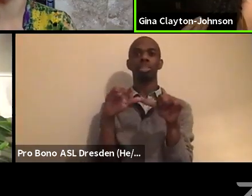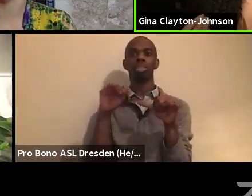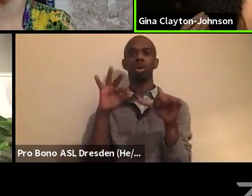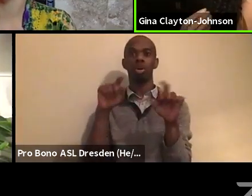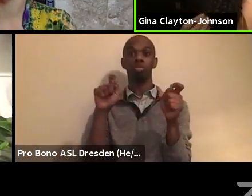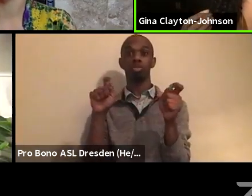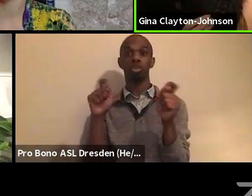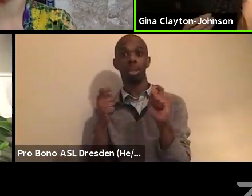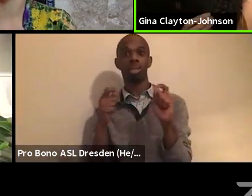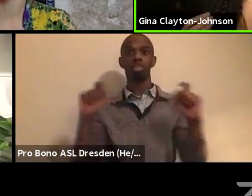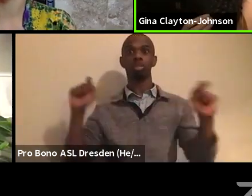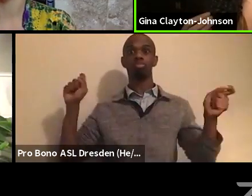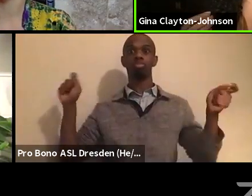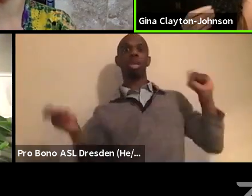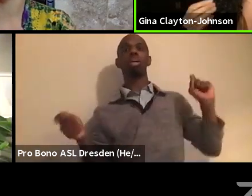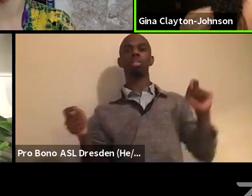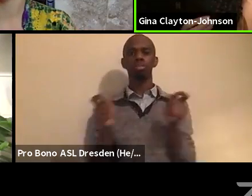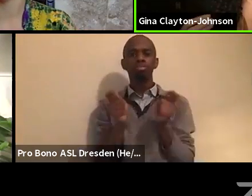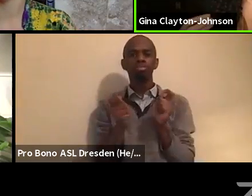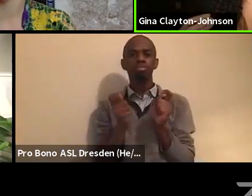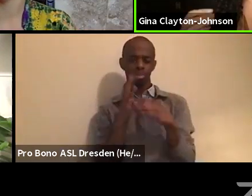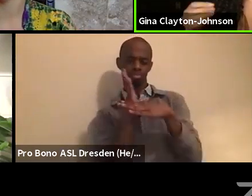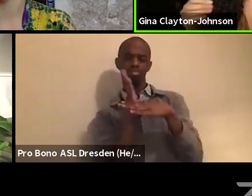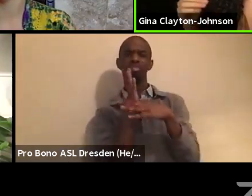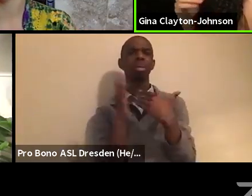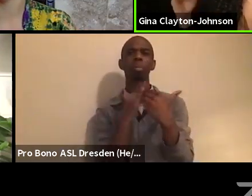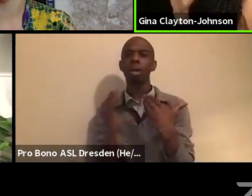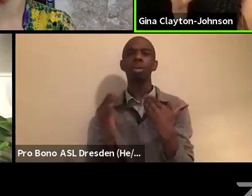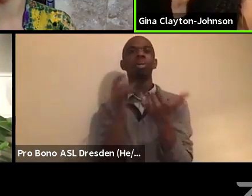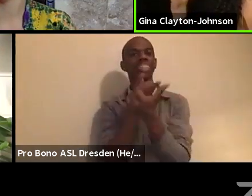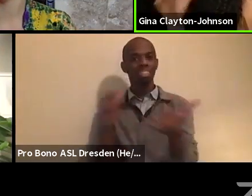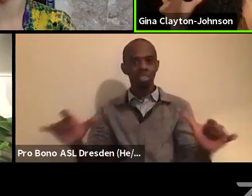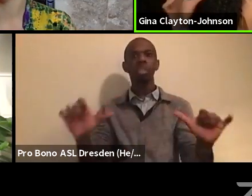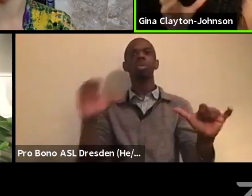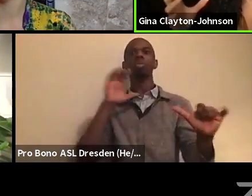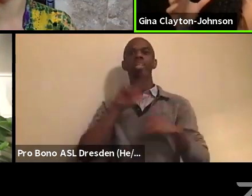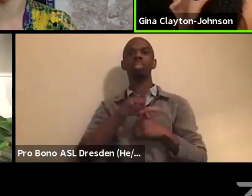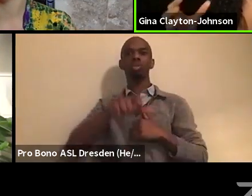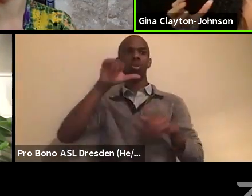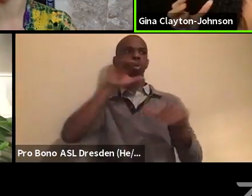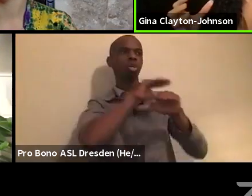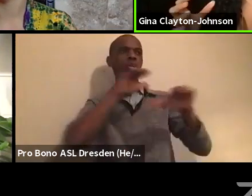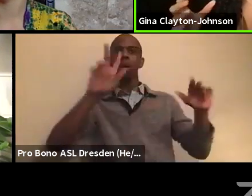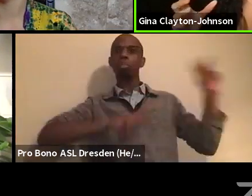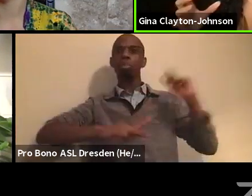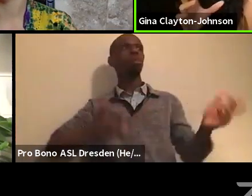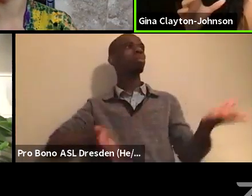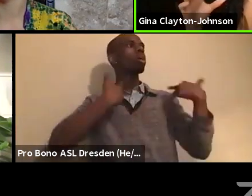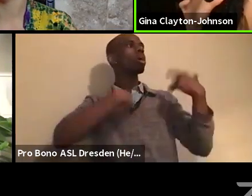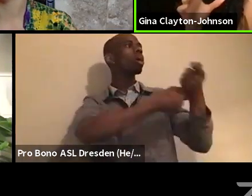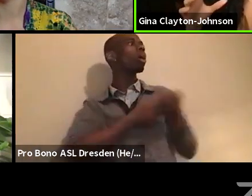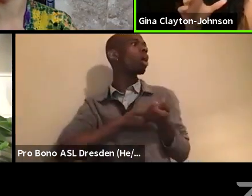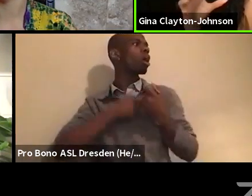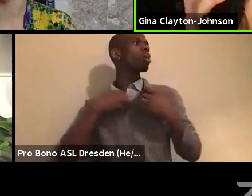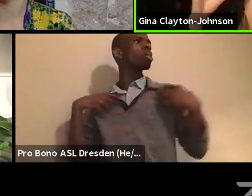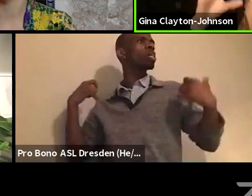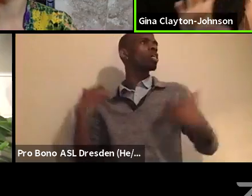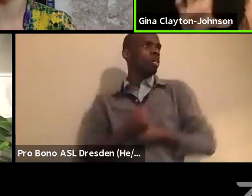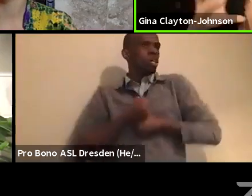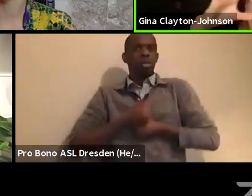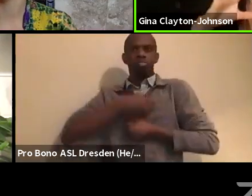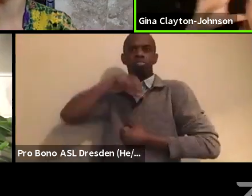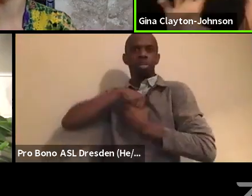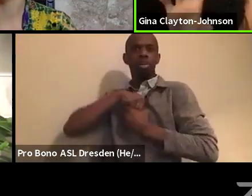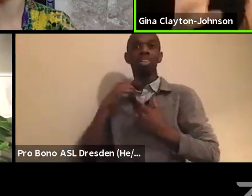to remind our legislators to be courageous and to, and to do something big. Um, and so I think that we,